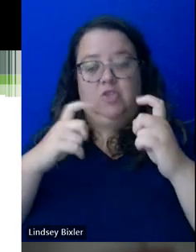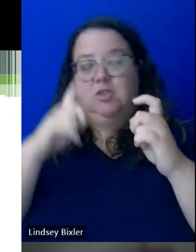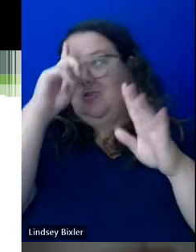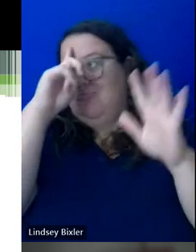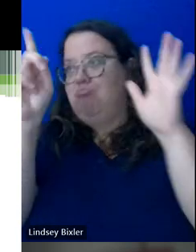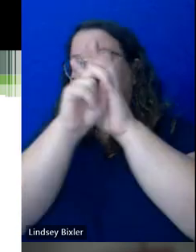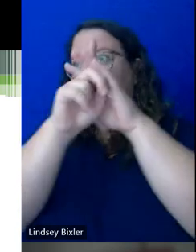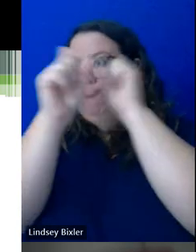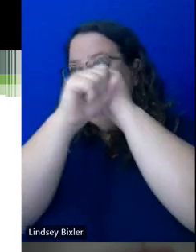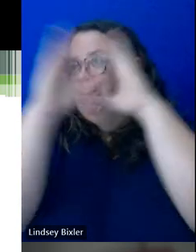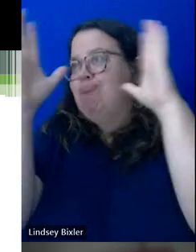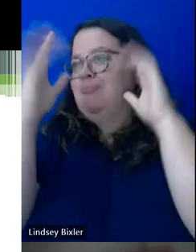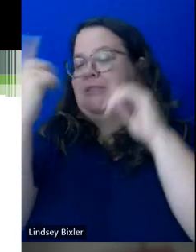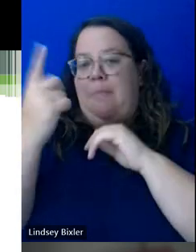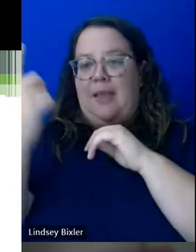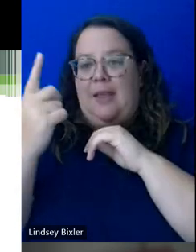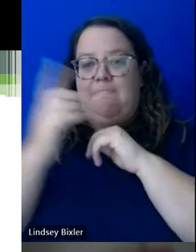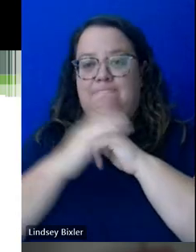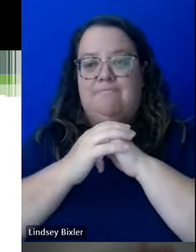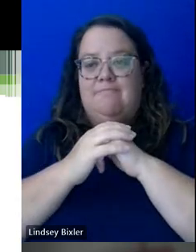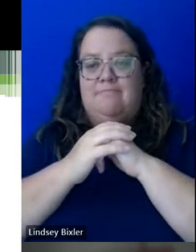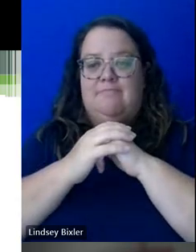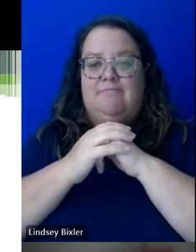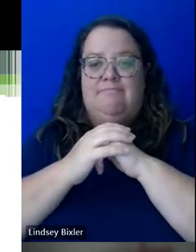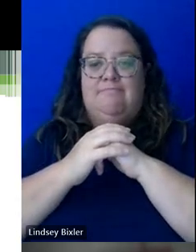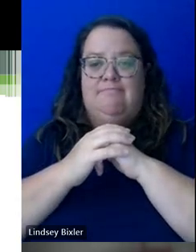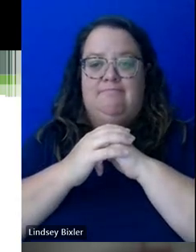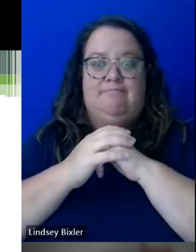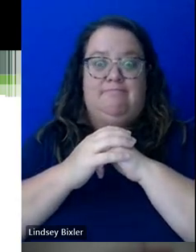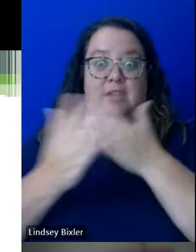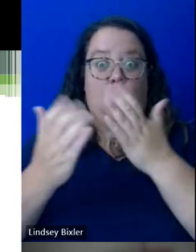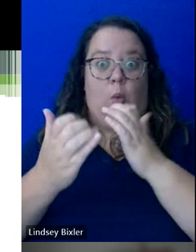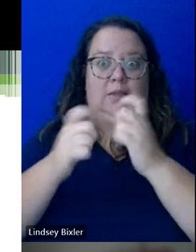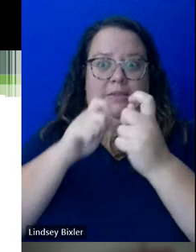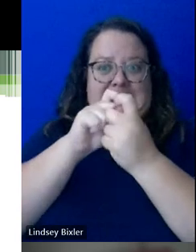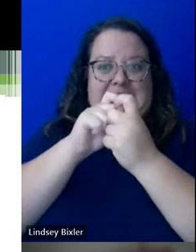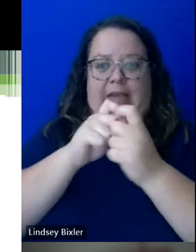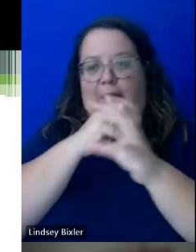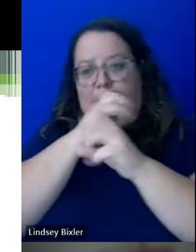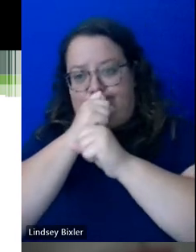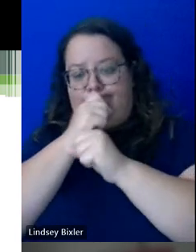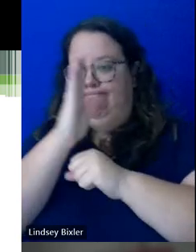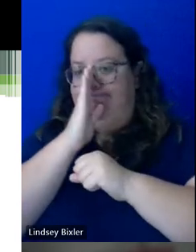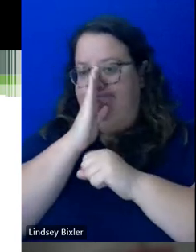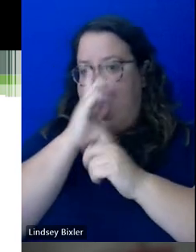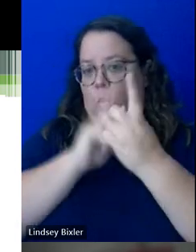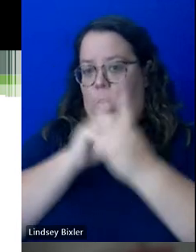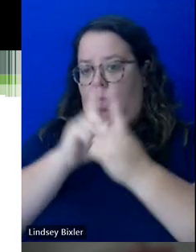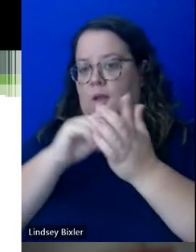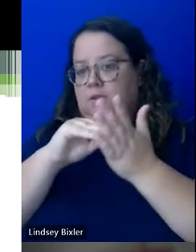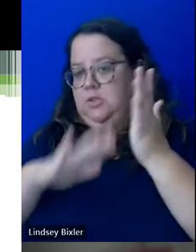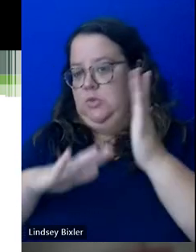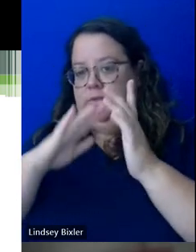that you don't have in your mind at the moment or things that want to ask specifically about a particular student,